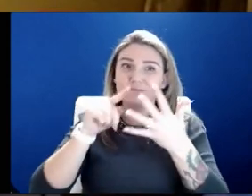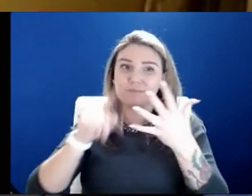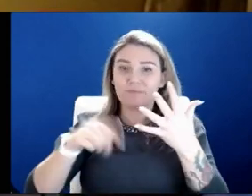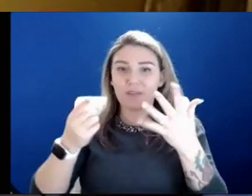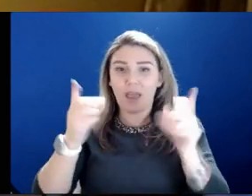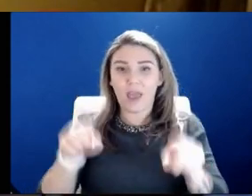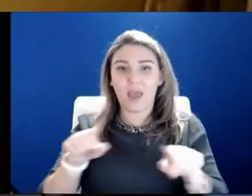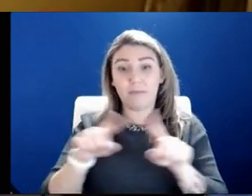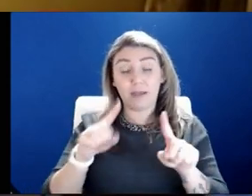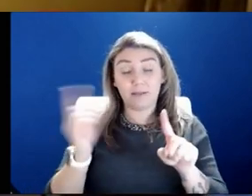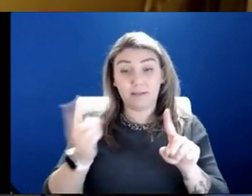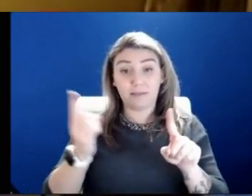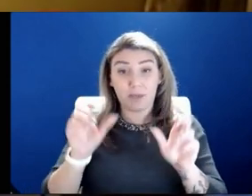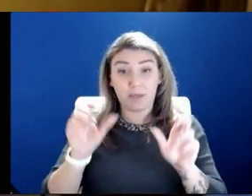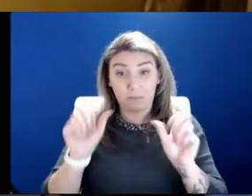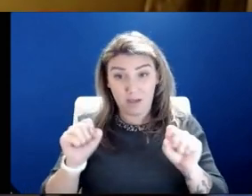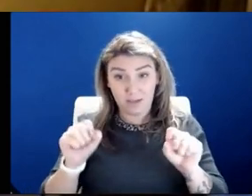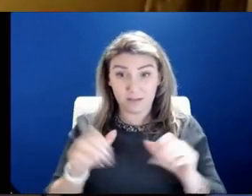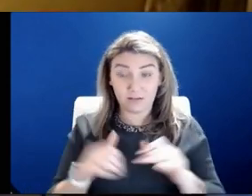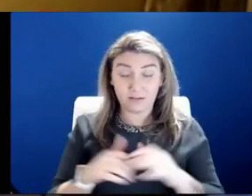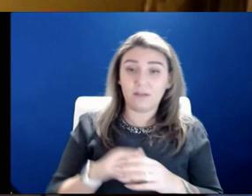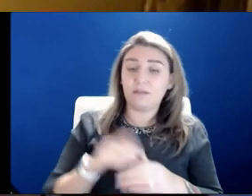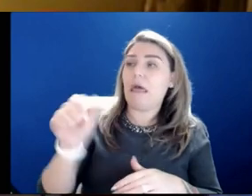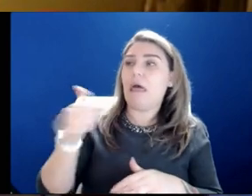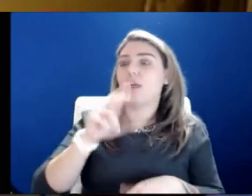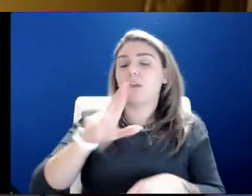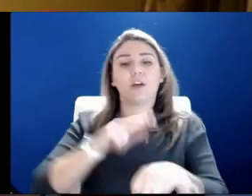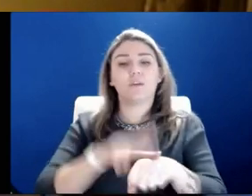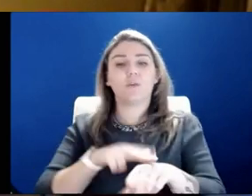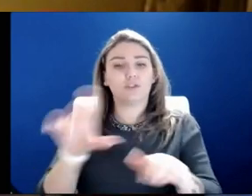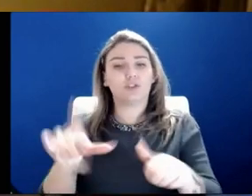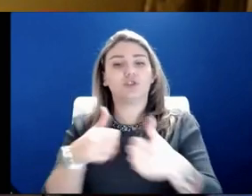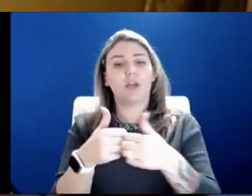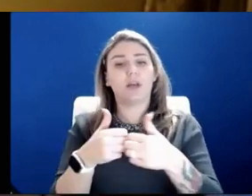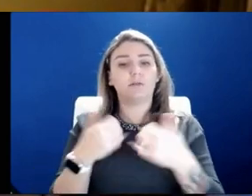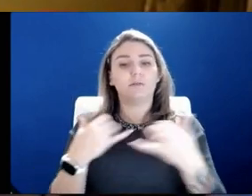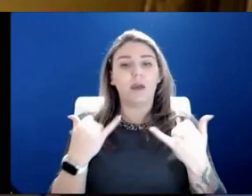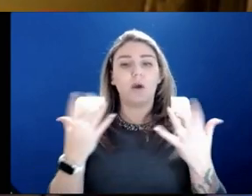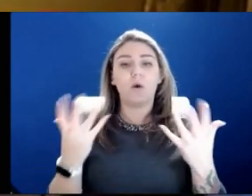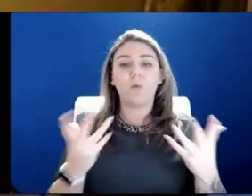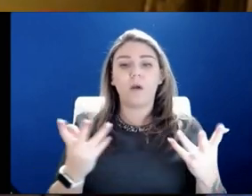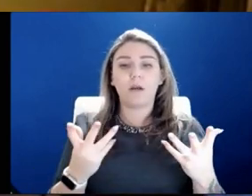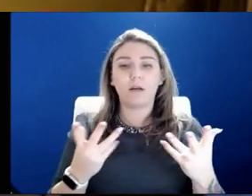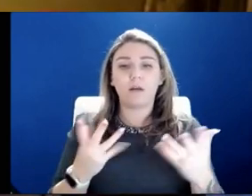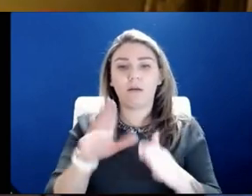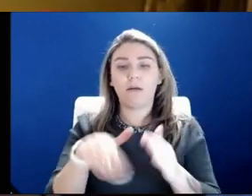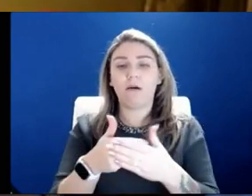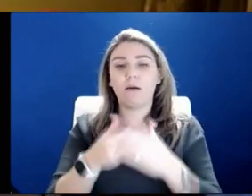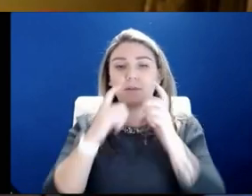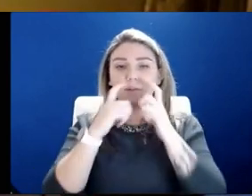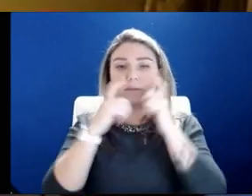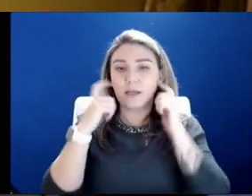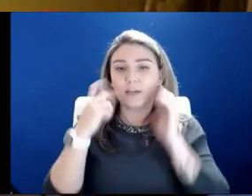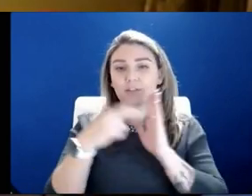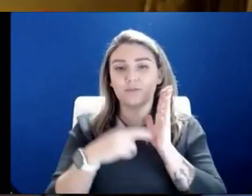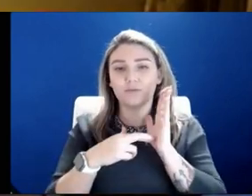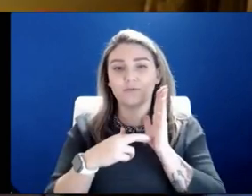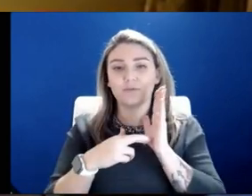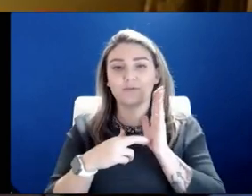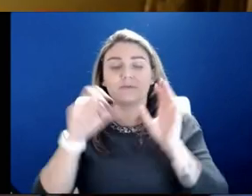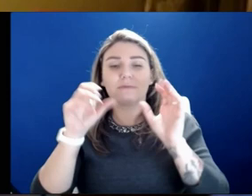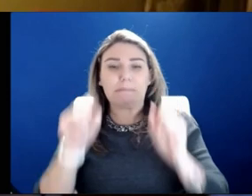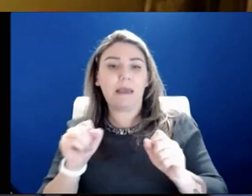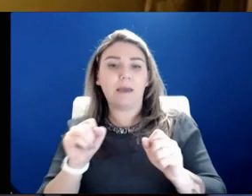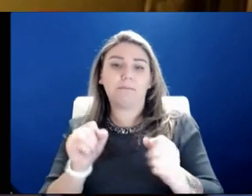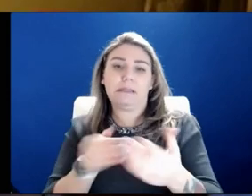something that's possible. The other, of course, thing that is a challenge now is that almost every mask rule then is subjected to litigation from the state